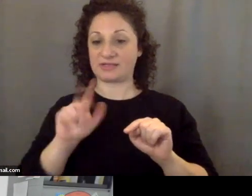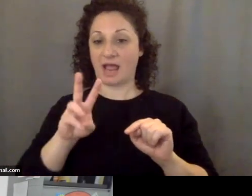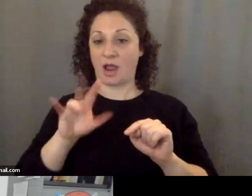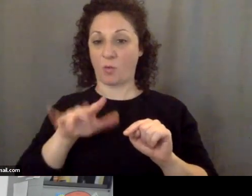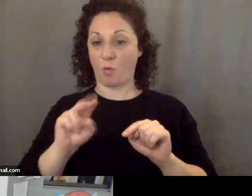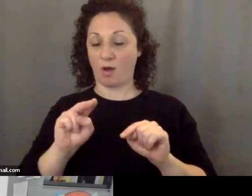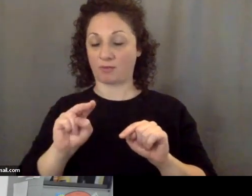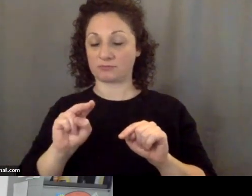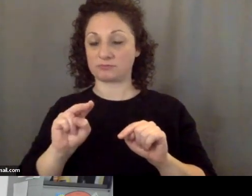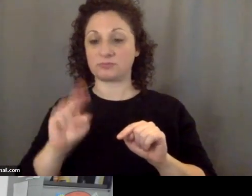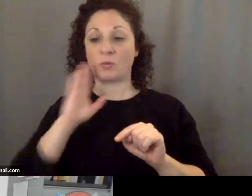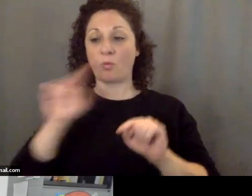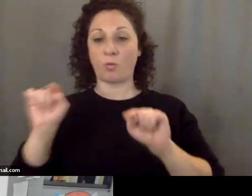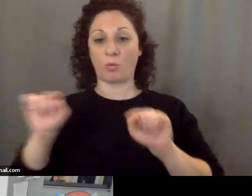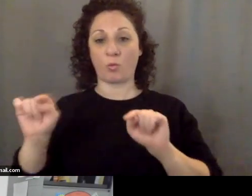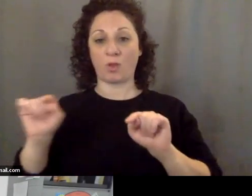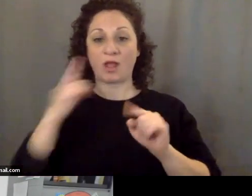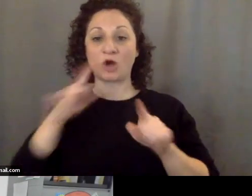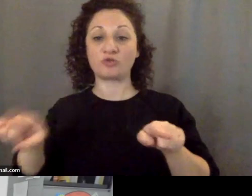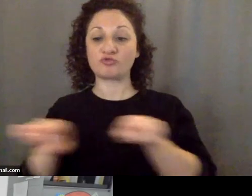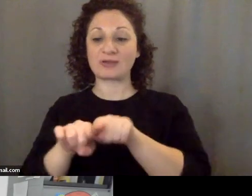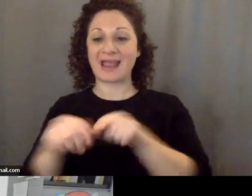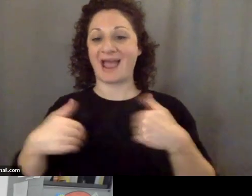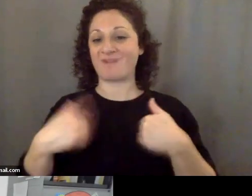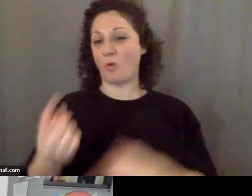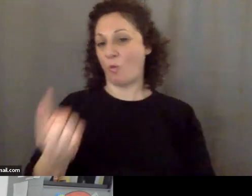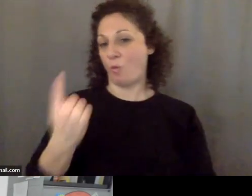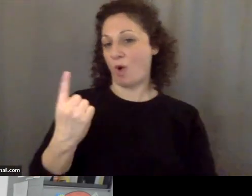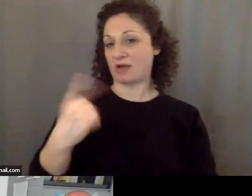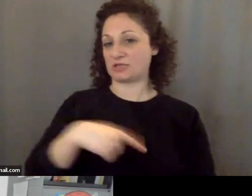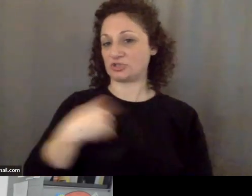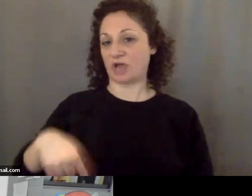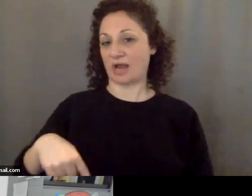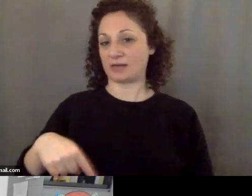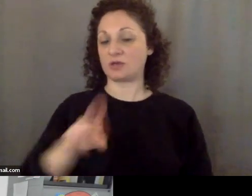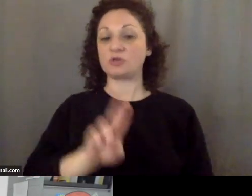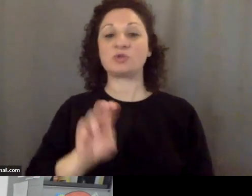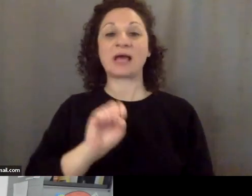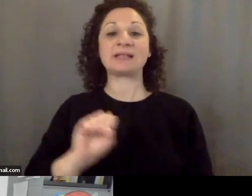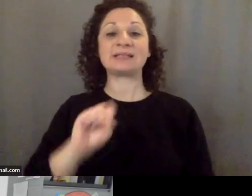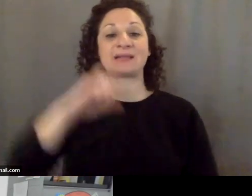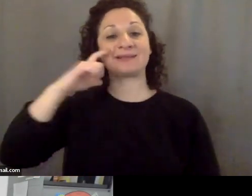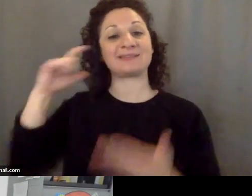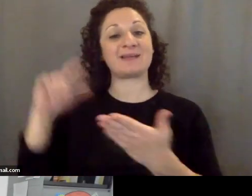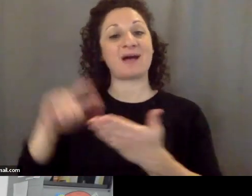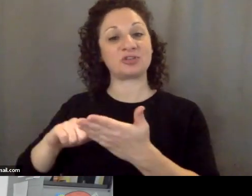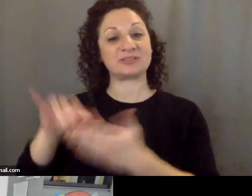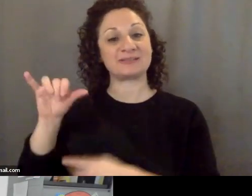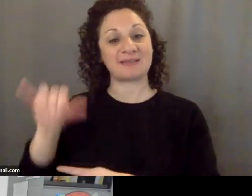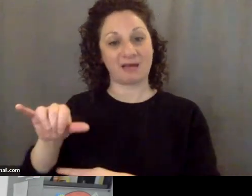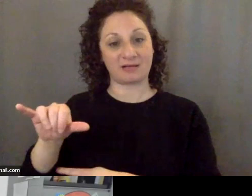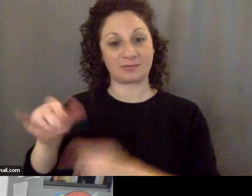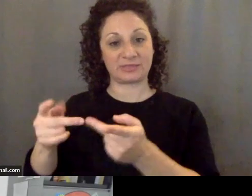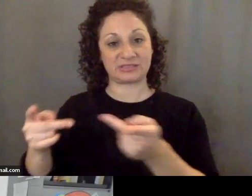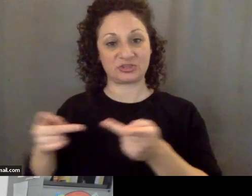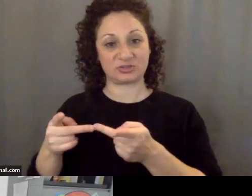there is but one China the United States acknowledges this position well there are a couple of things